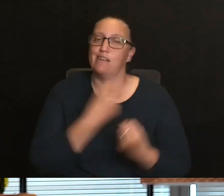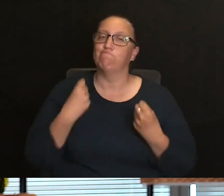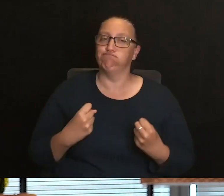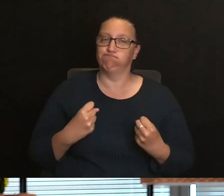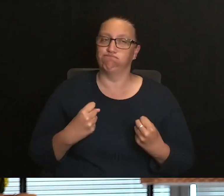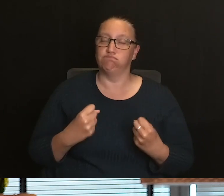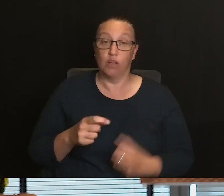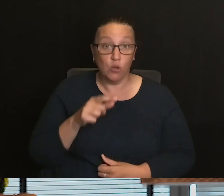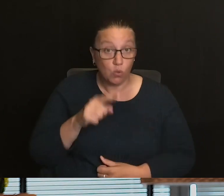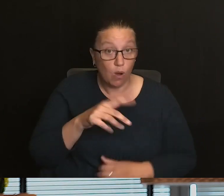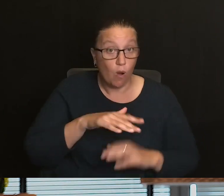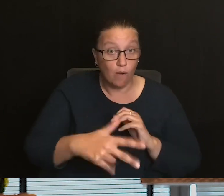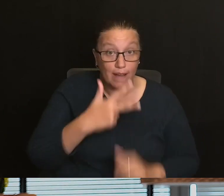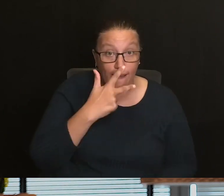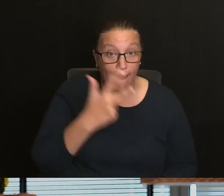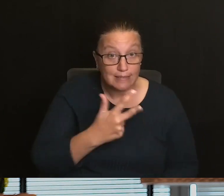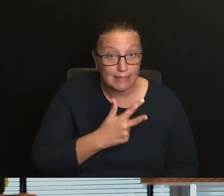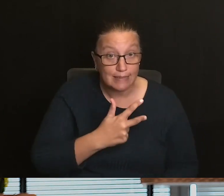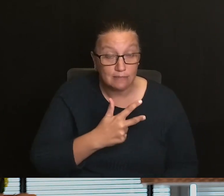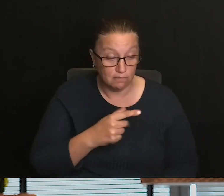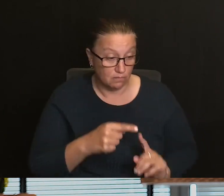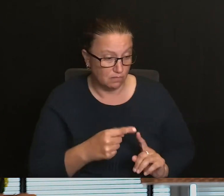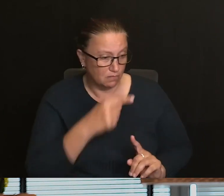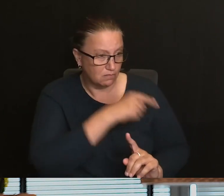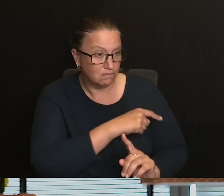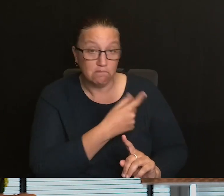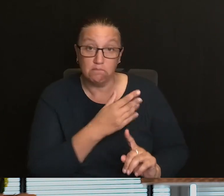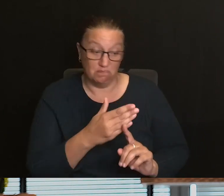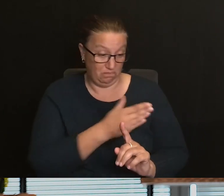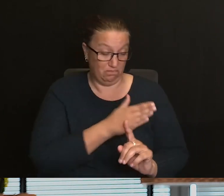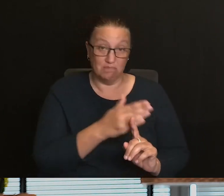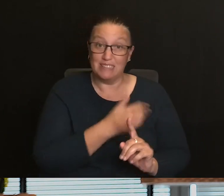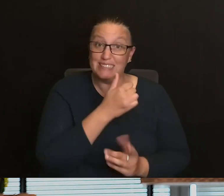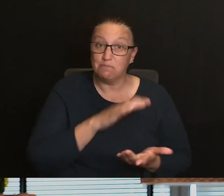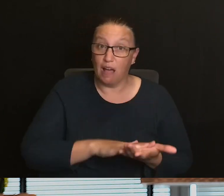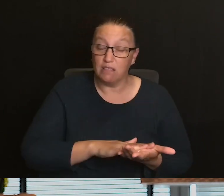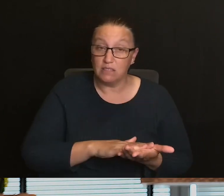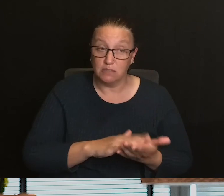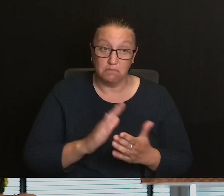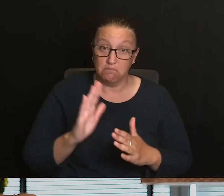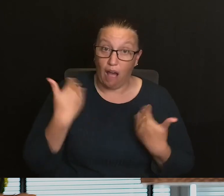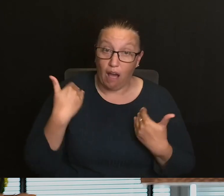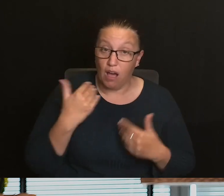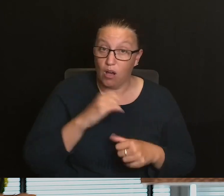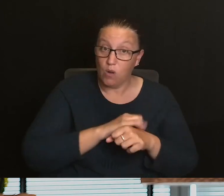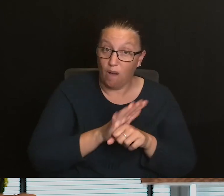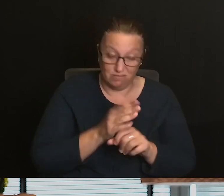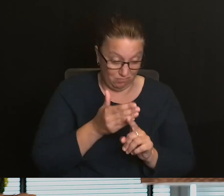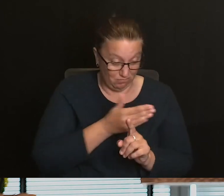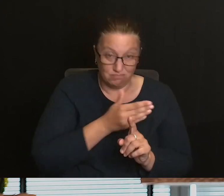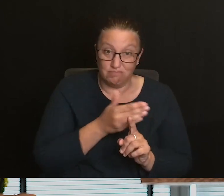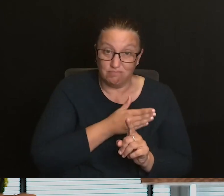booster if it's been six months or more since your last dose or infection, regardless of how many previous doses you've had.